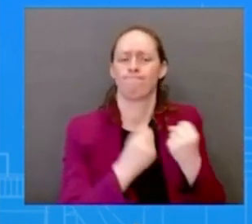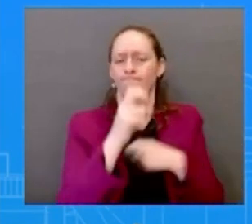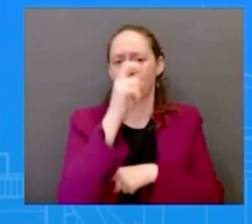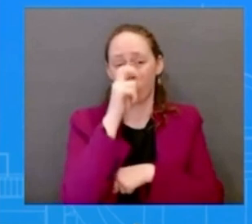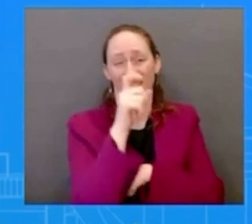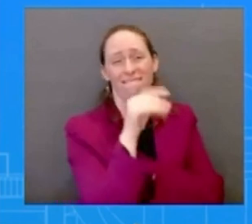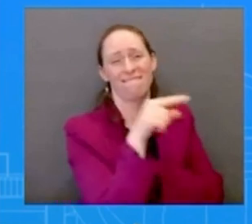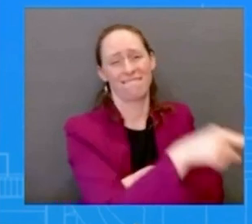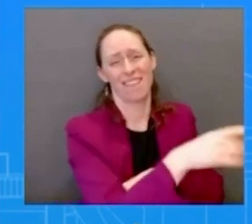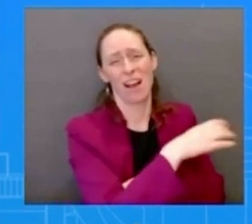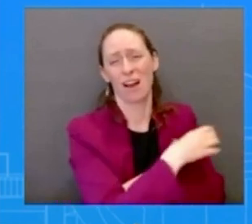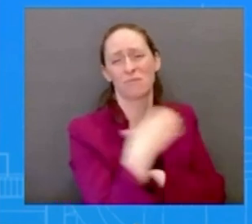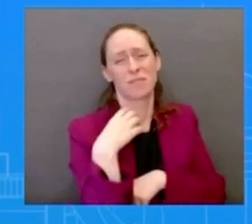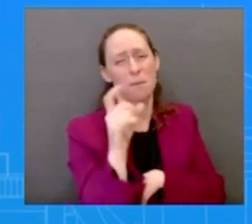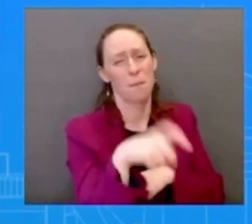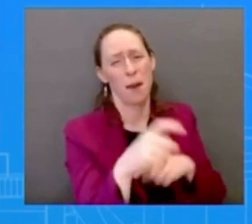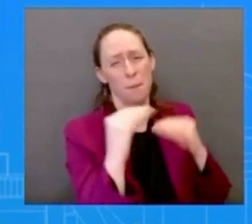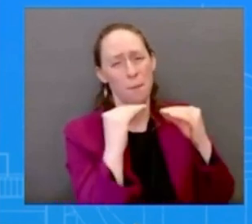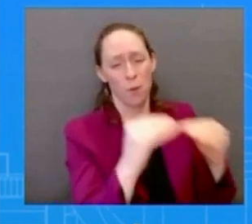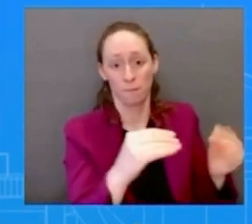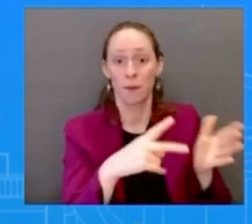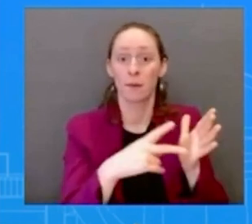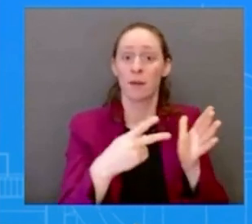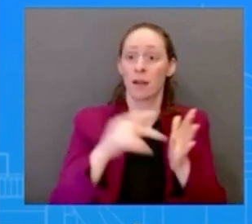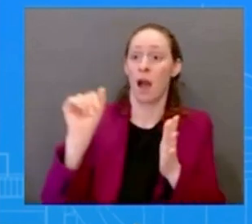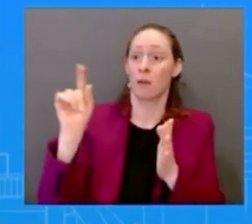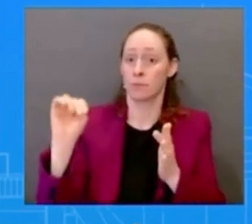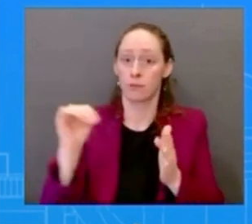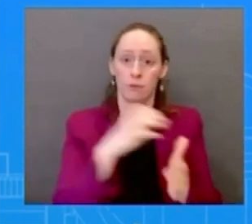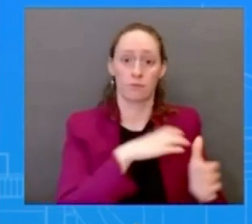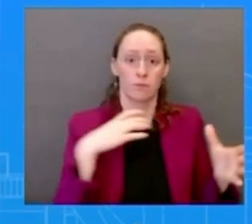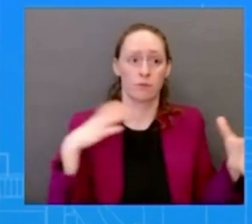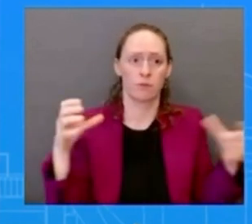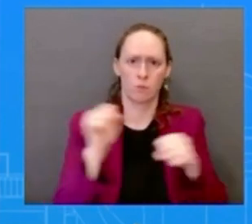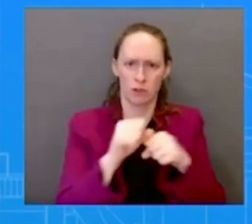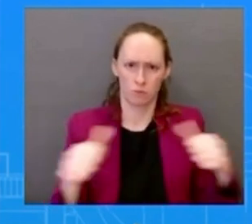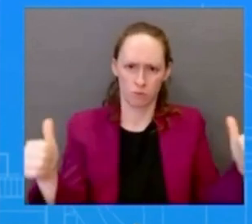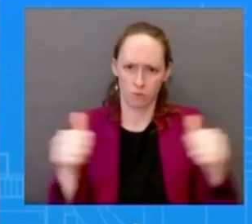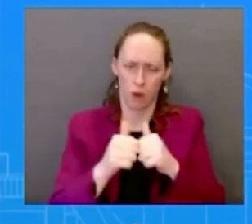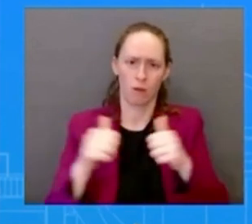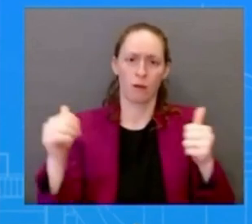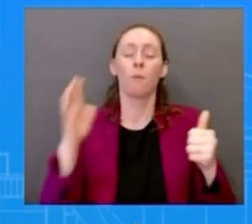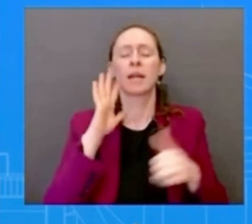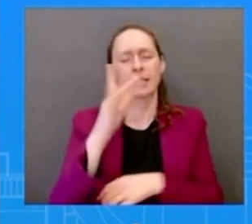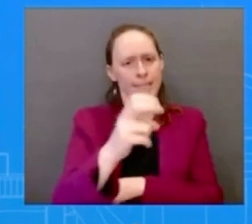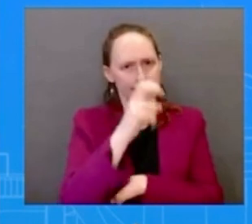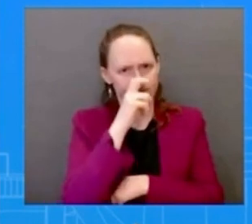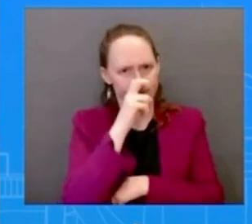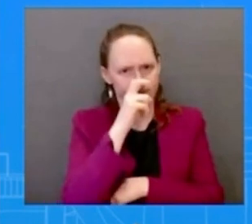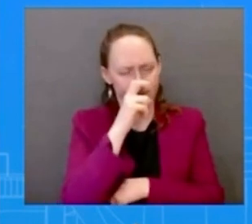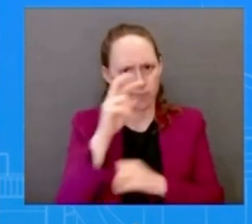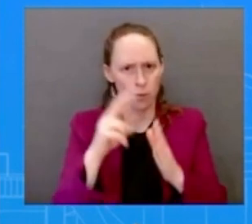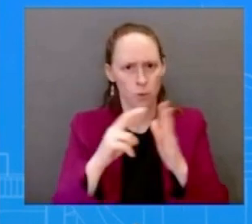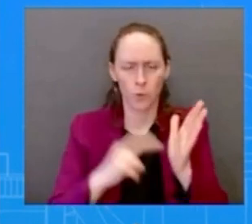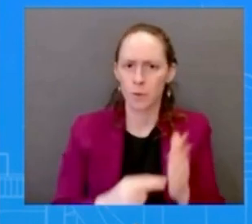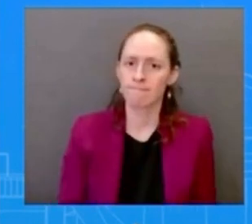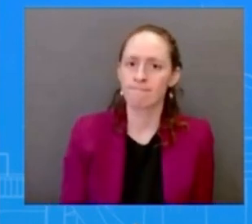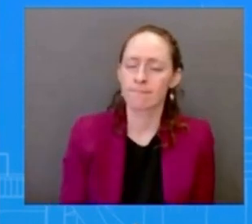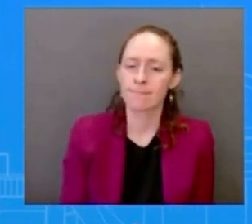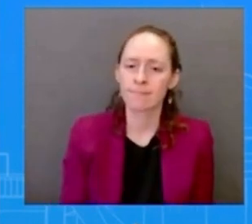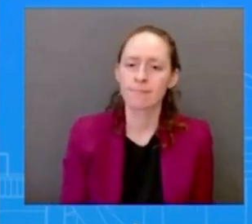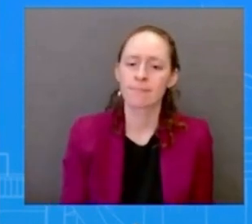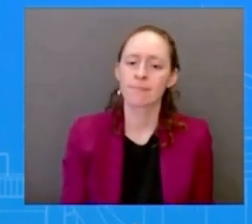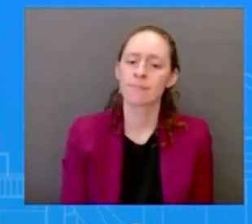strengthen those rules and so that's what we're calling on uh to do and secondly there are reports that a group of banks and other financial